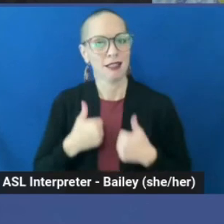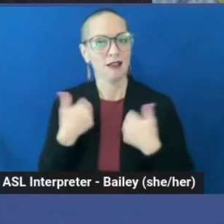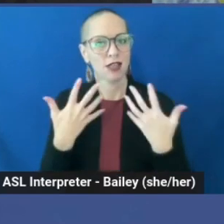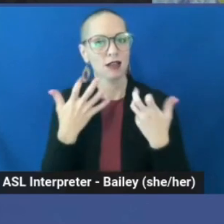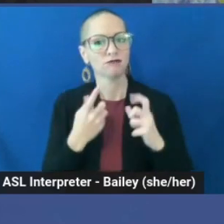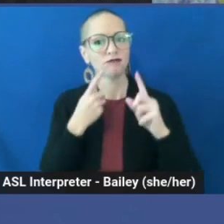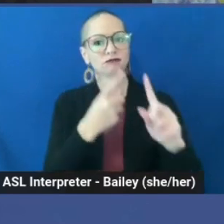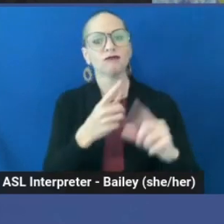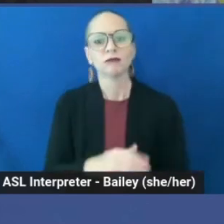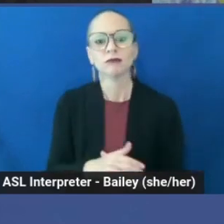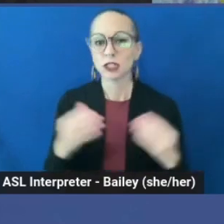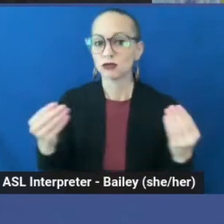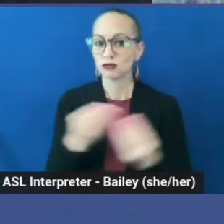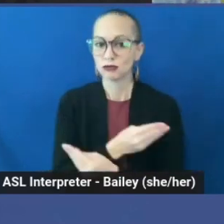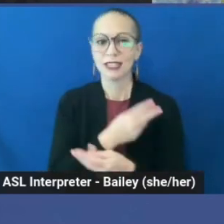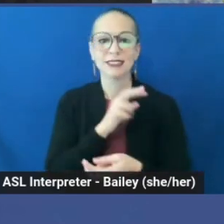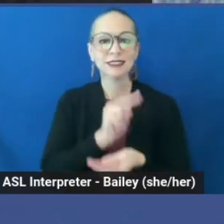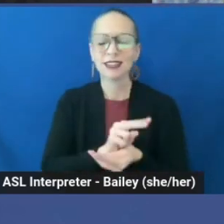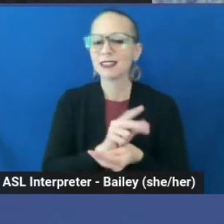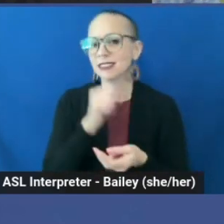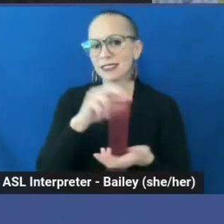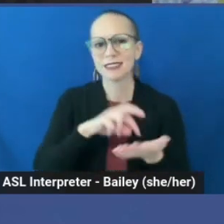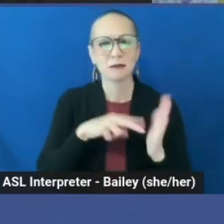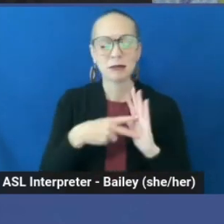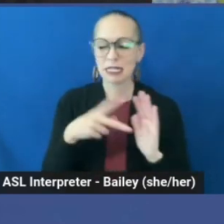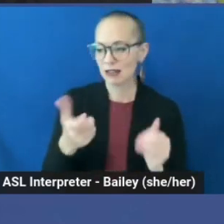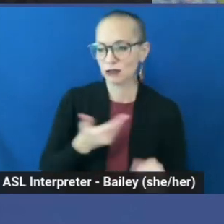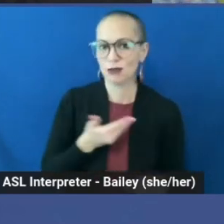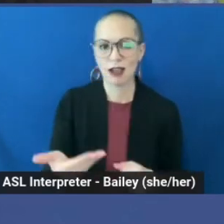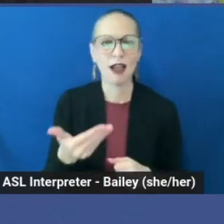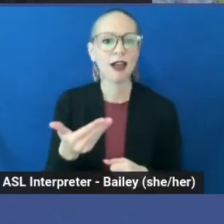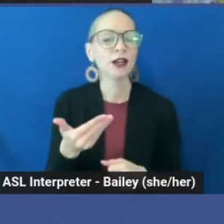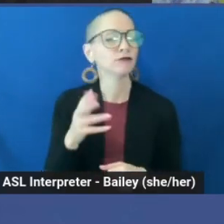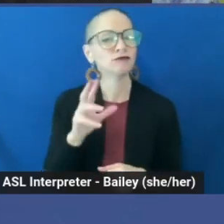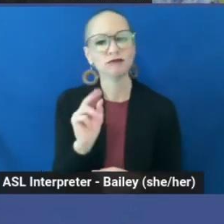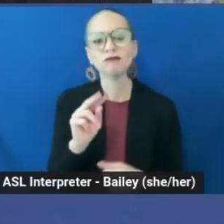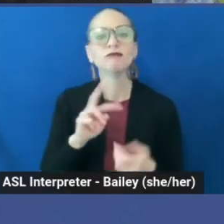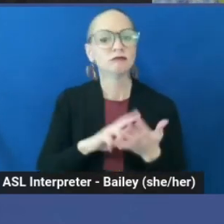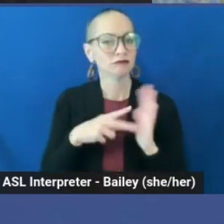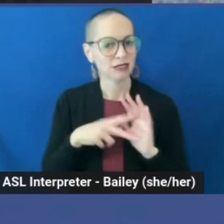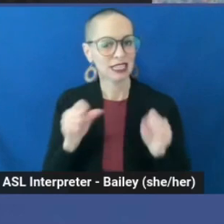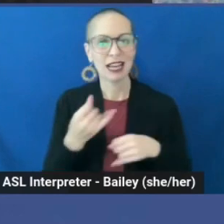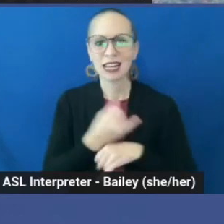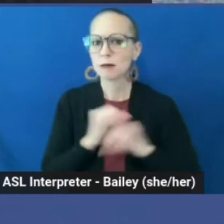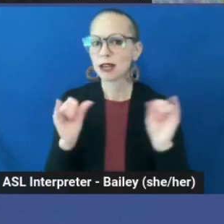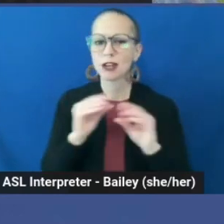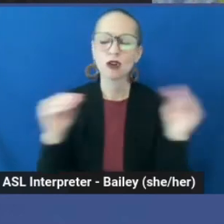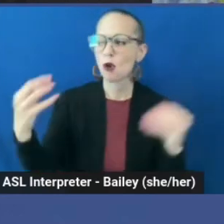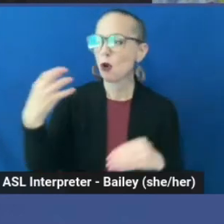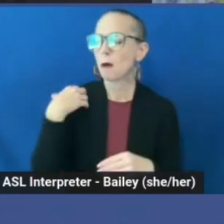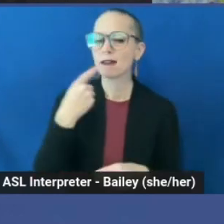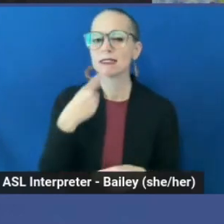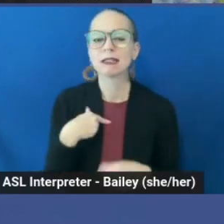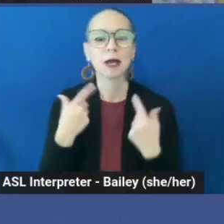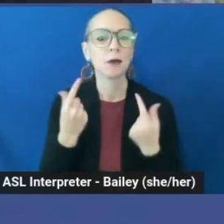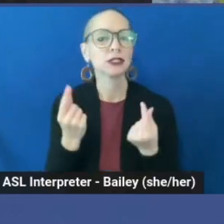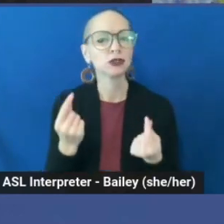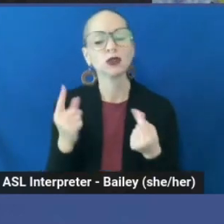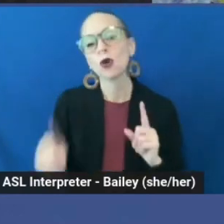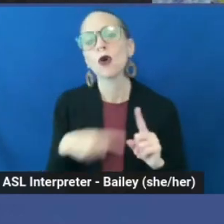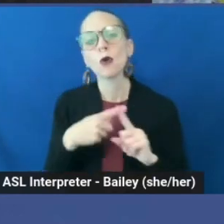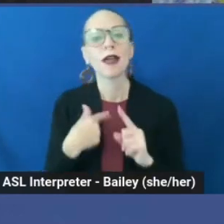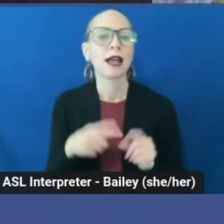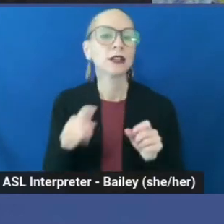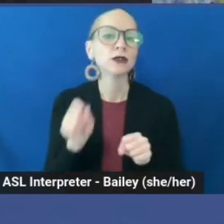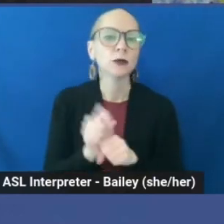Trading sex doesn't require being hired by an employer. It can be done independently, with no boss telling you what to do or when you should do